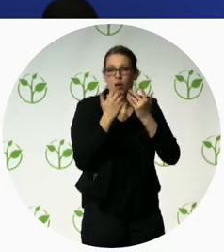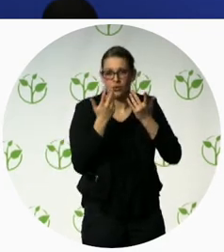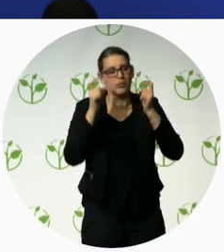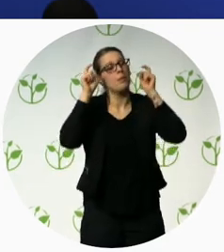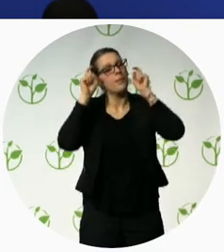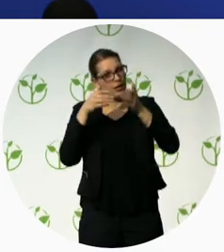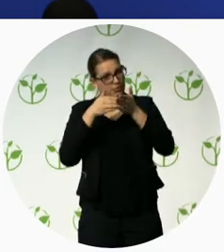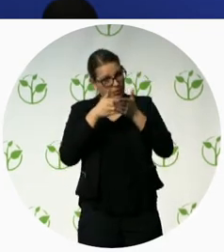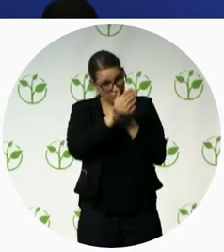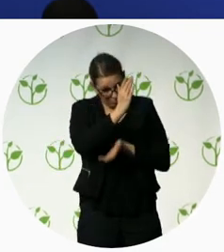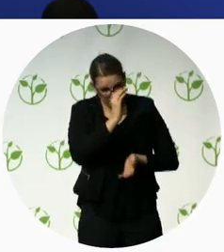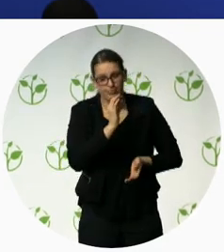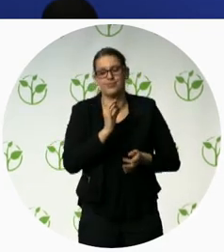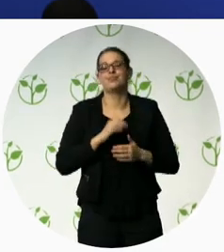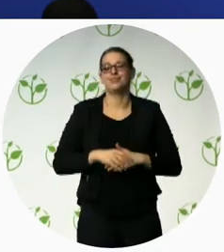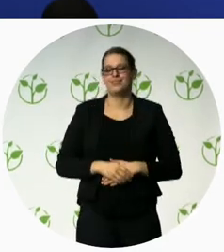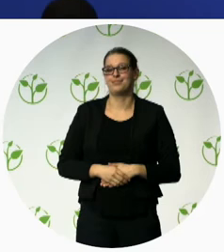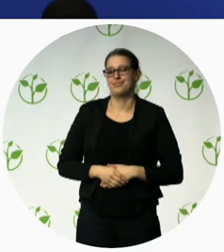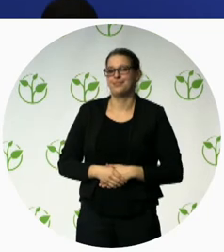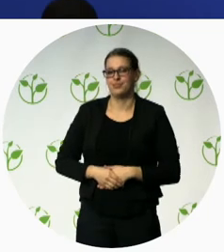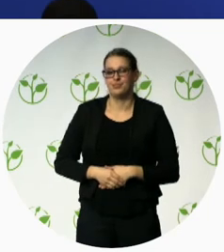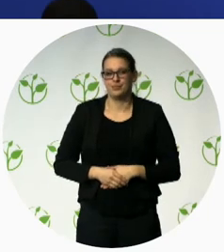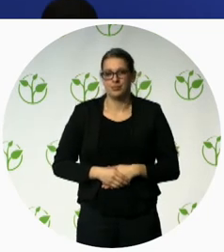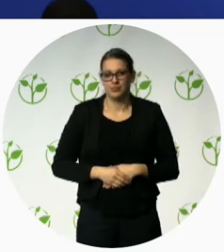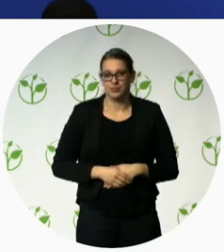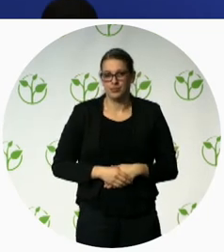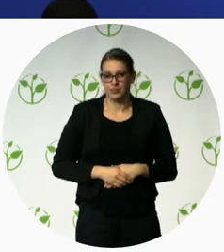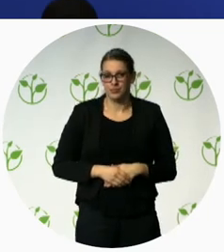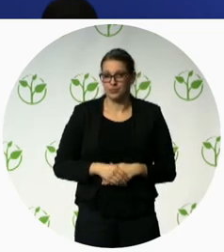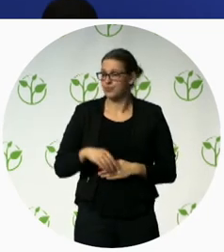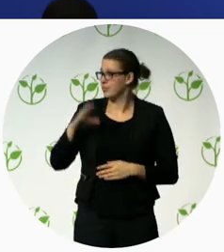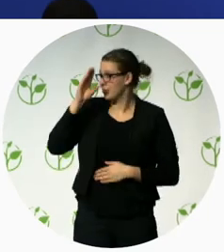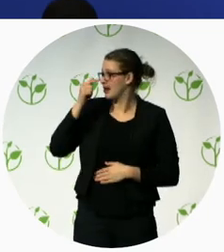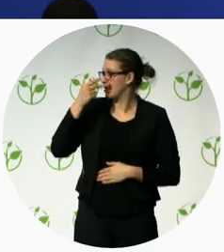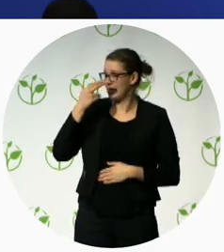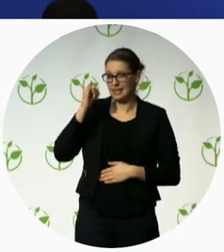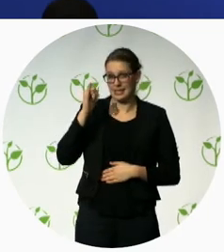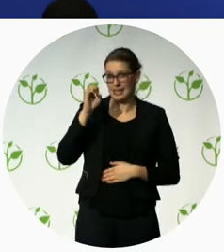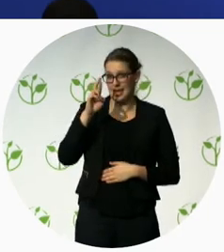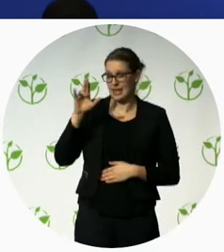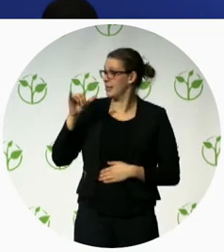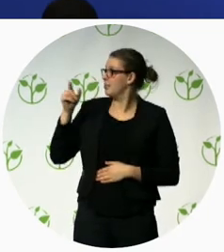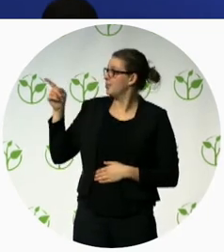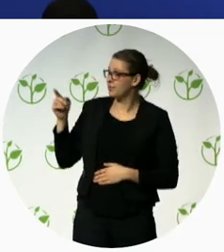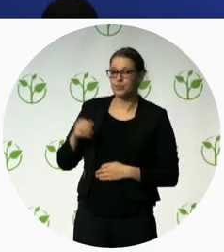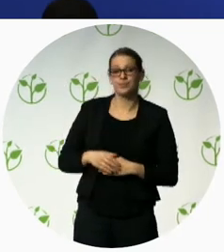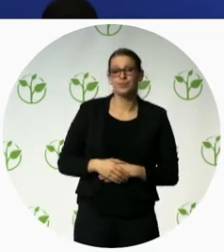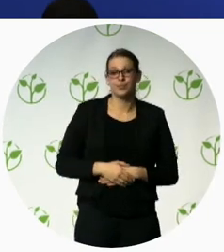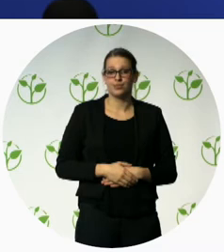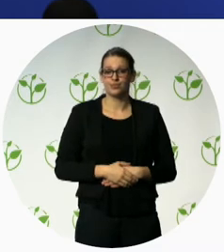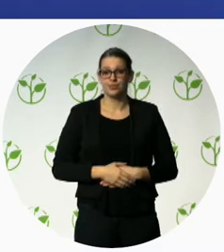accessible to people. Thank you. Thierry? Thank you. Yeah. Building a national platform,